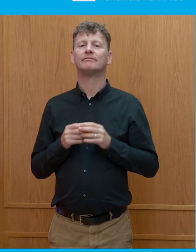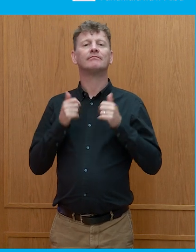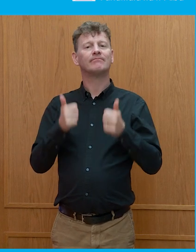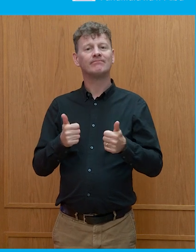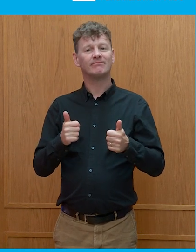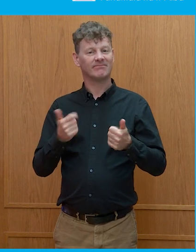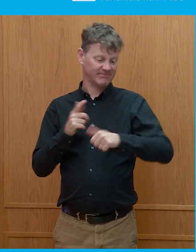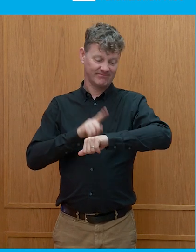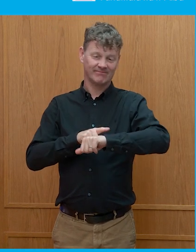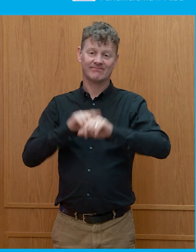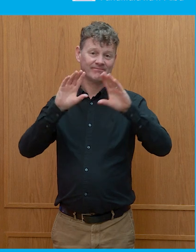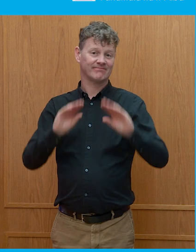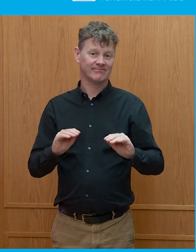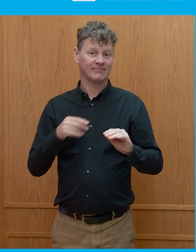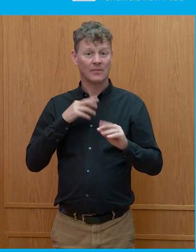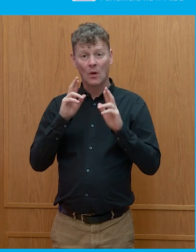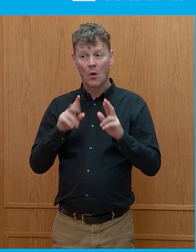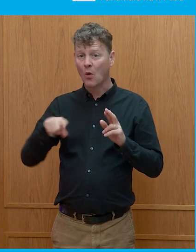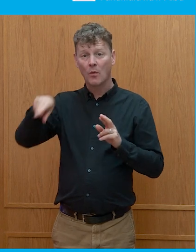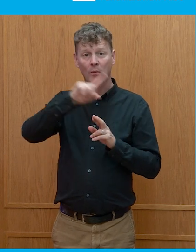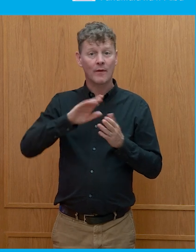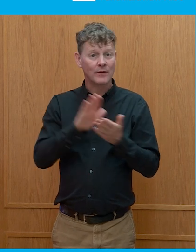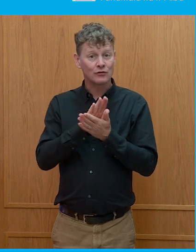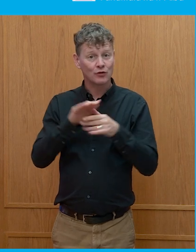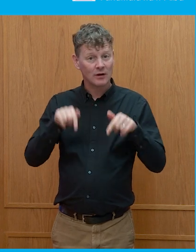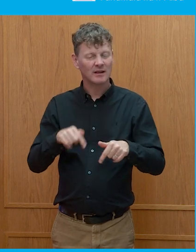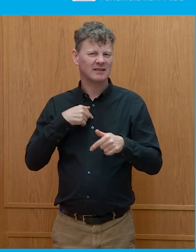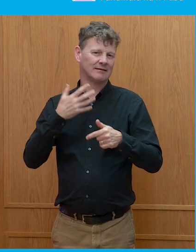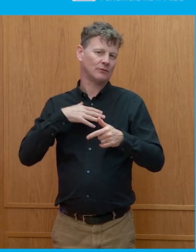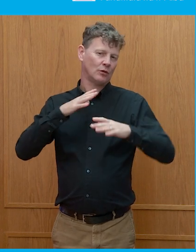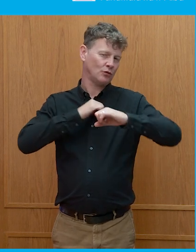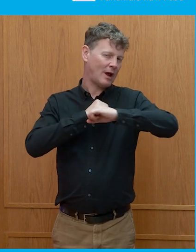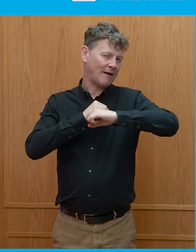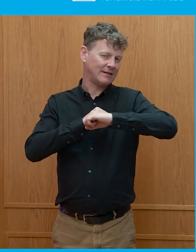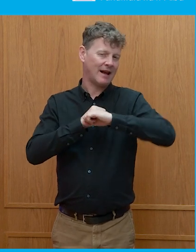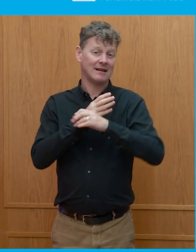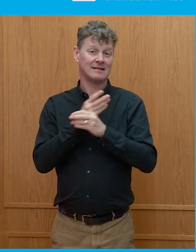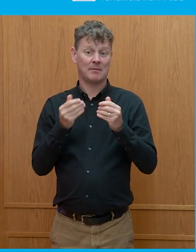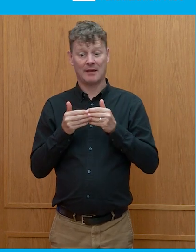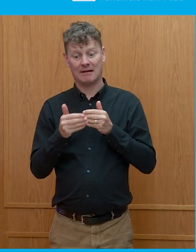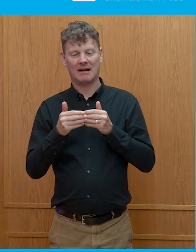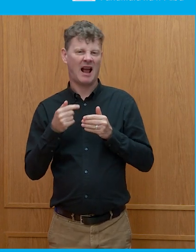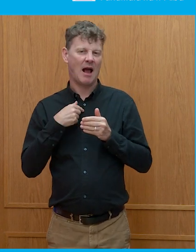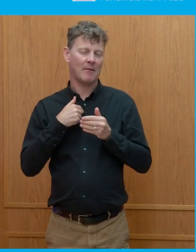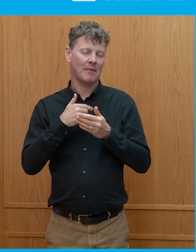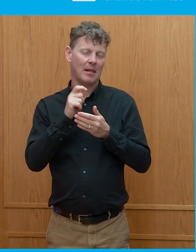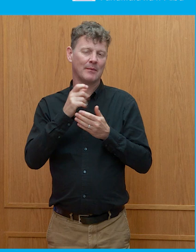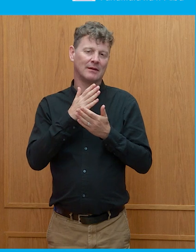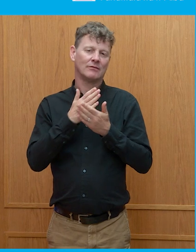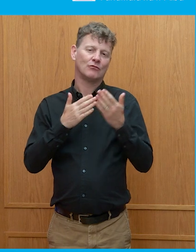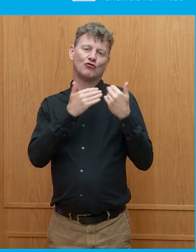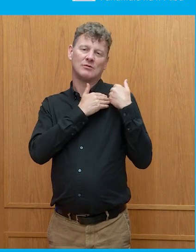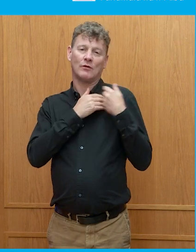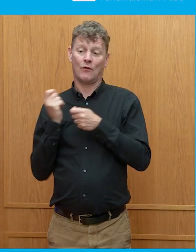That's where we have to end. I hope, I hope you've enjoyed it. Can I just advertise something that's coming up shortly, because I was kind of partly responsible for bringing it to the parliament.